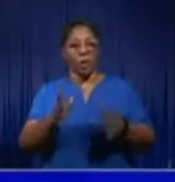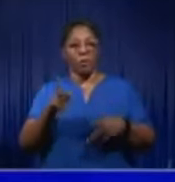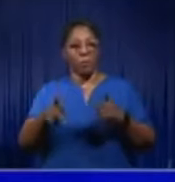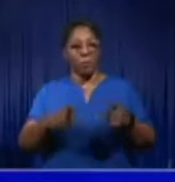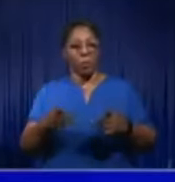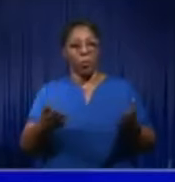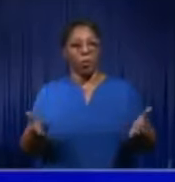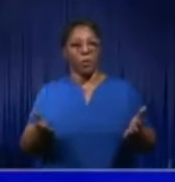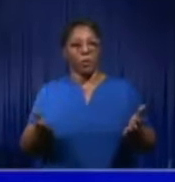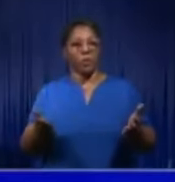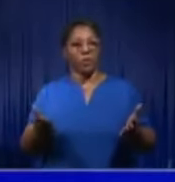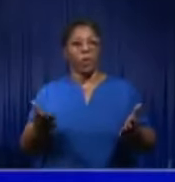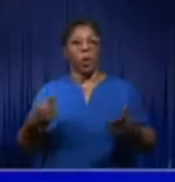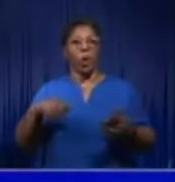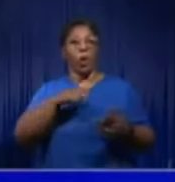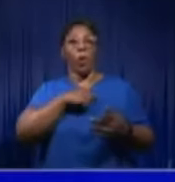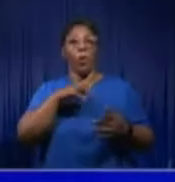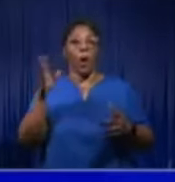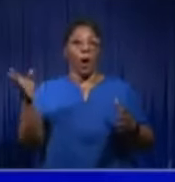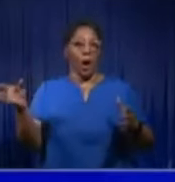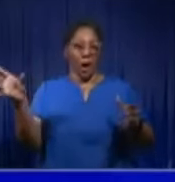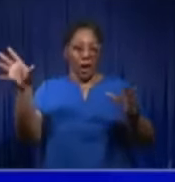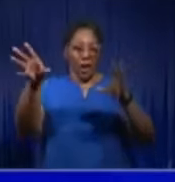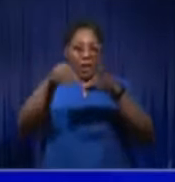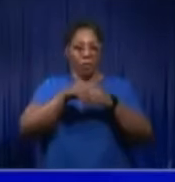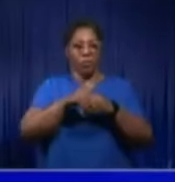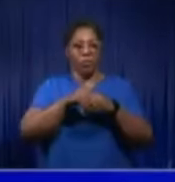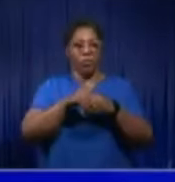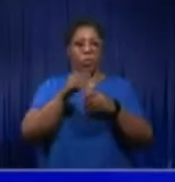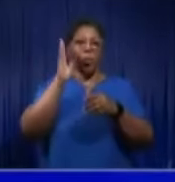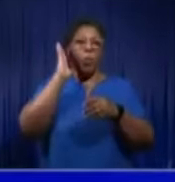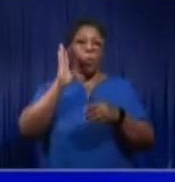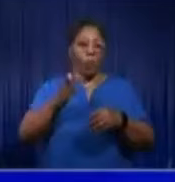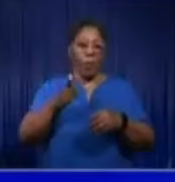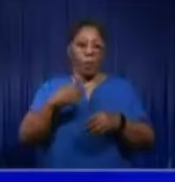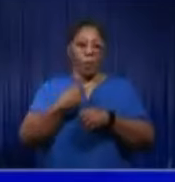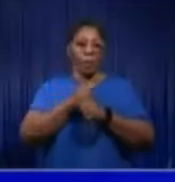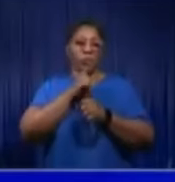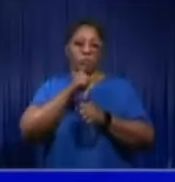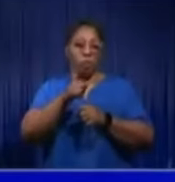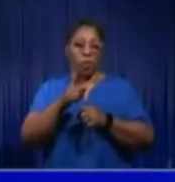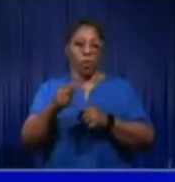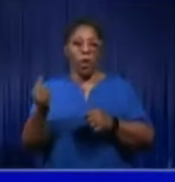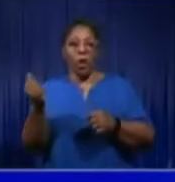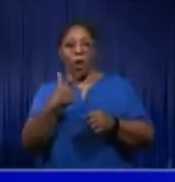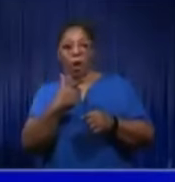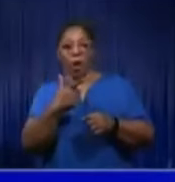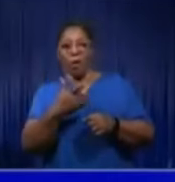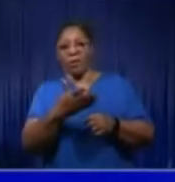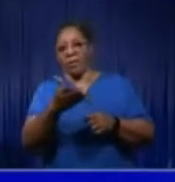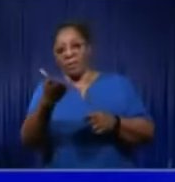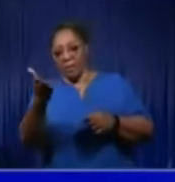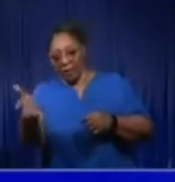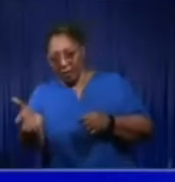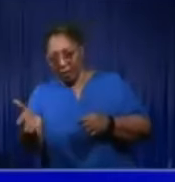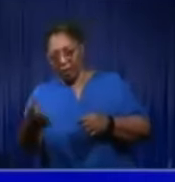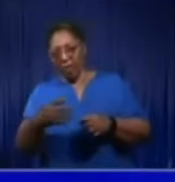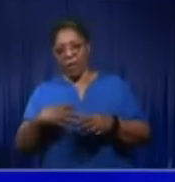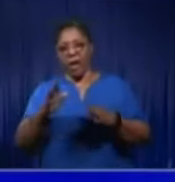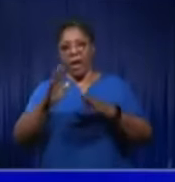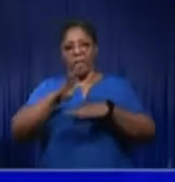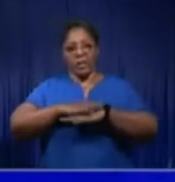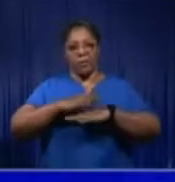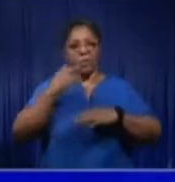inclusiveness will ensure that you are at the table. Let me go further. Let me go further. The statute